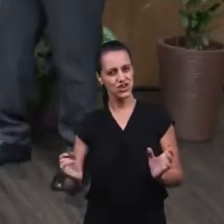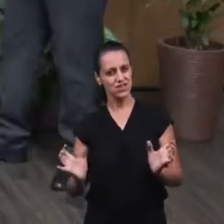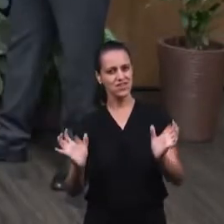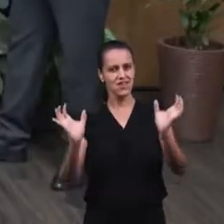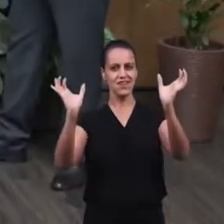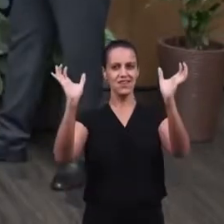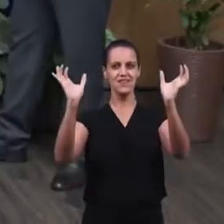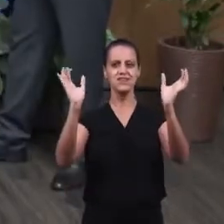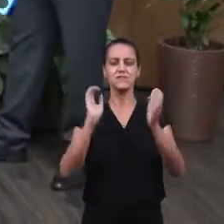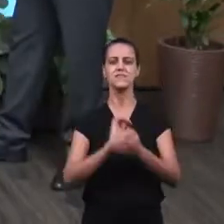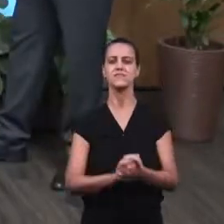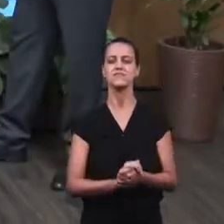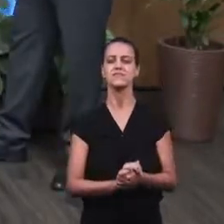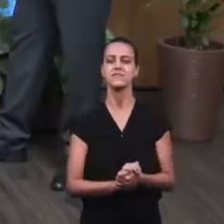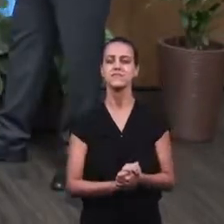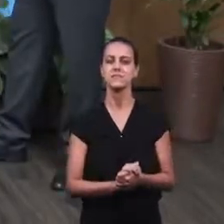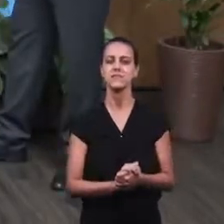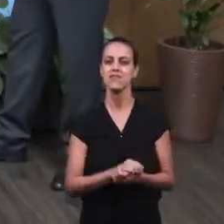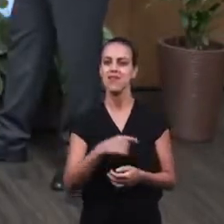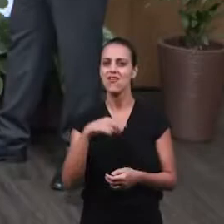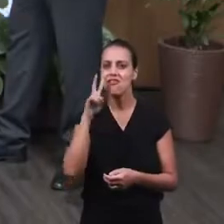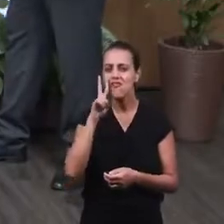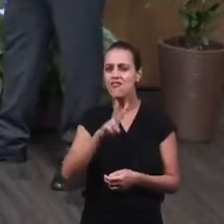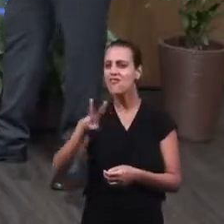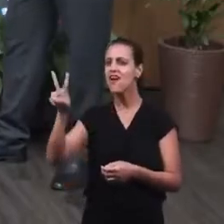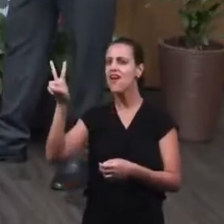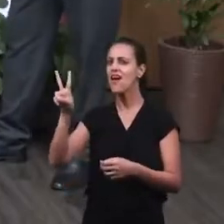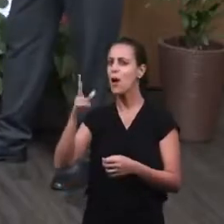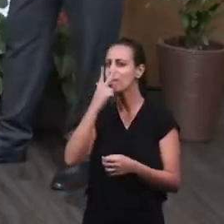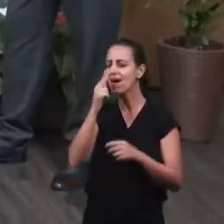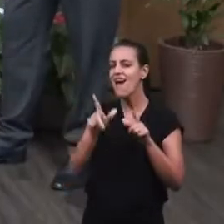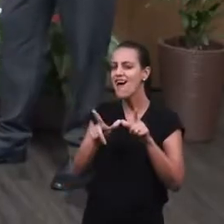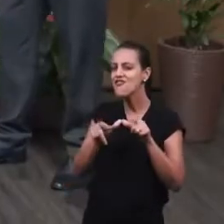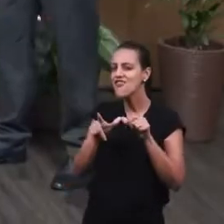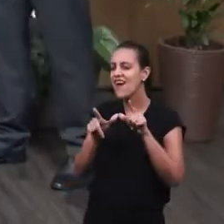So let us travel virtually now to Jericho.